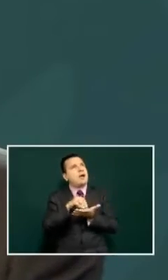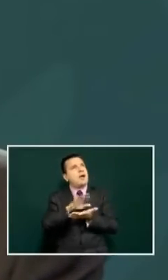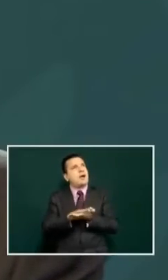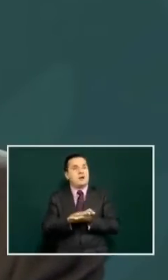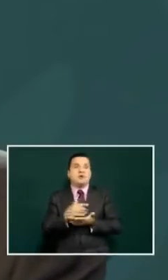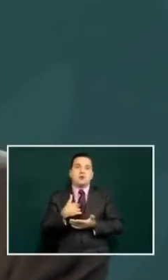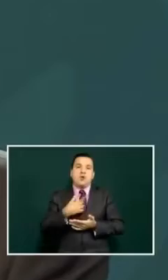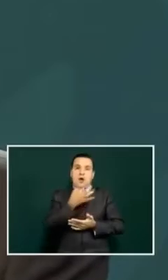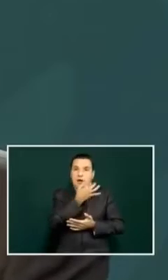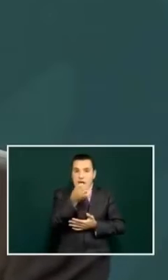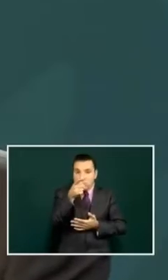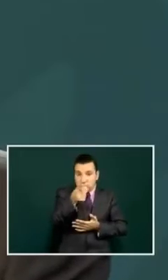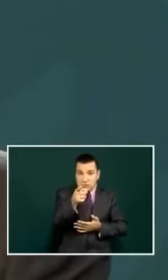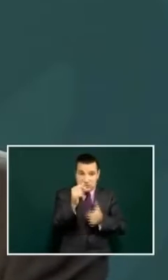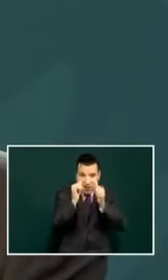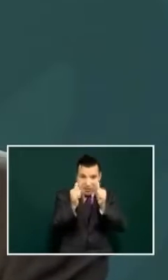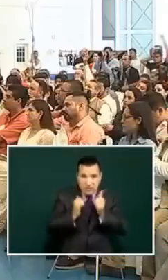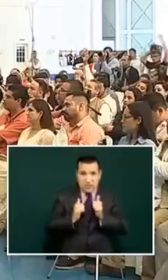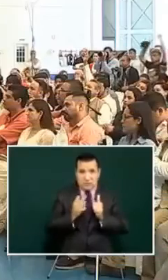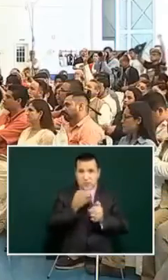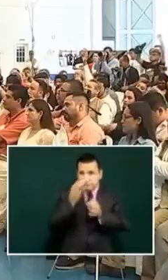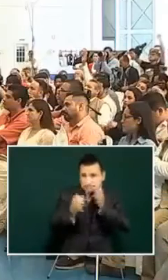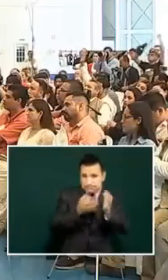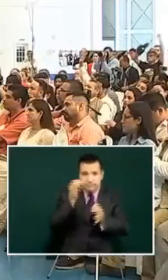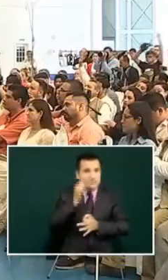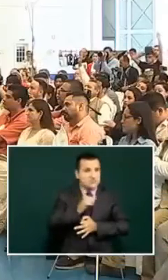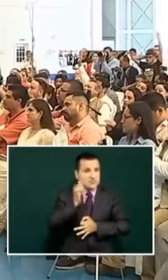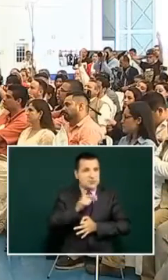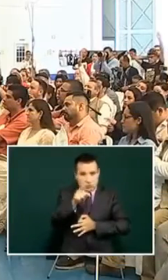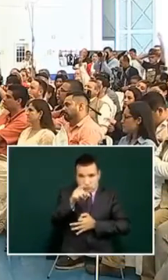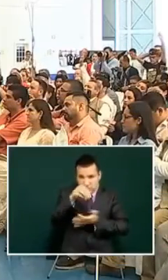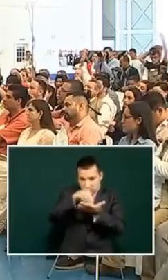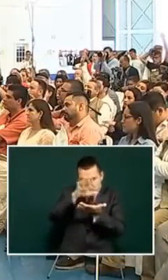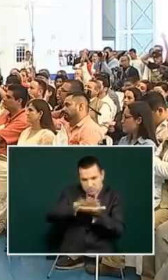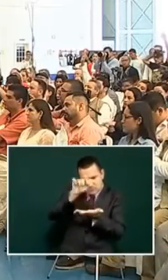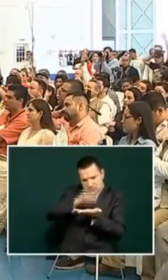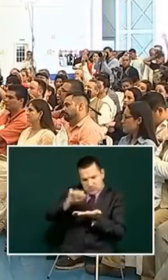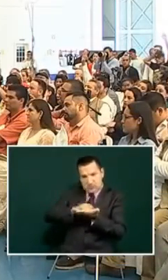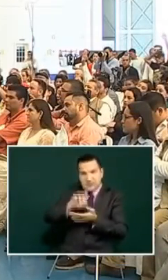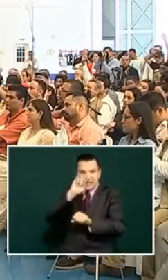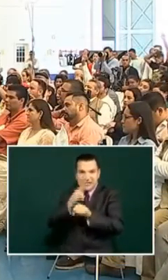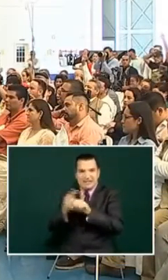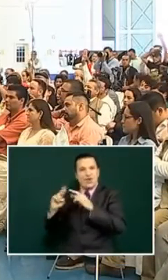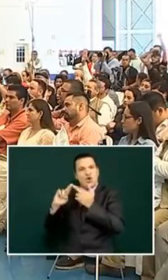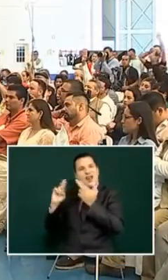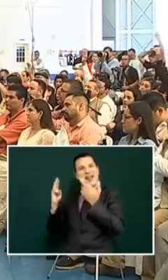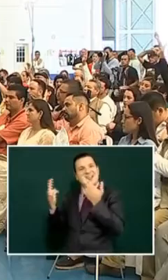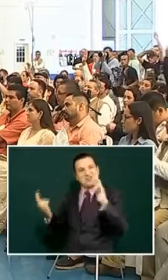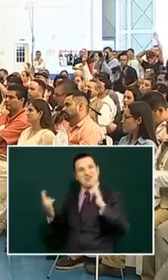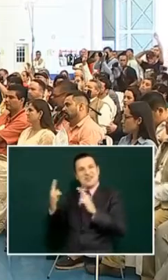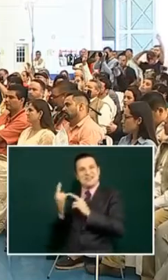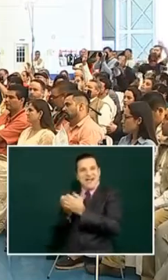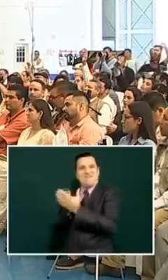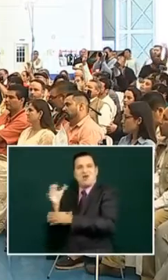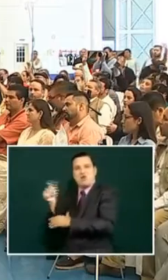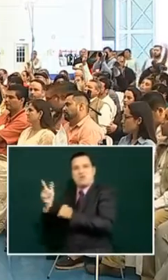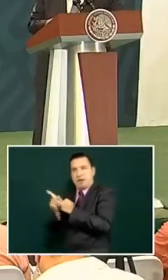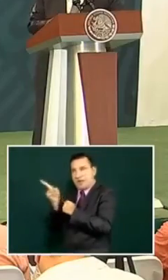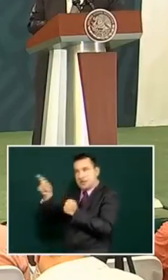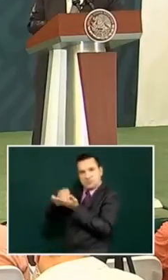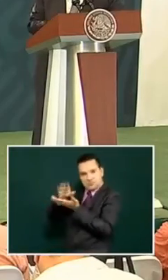that we don't have to remind them like this case you need to take note the secretary of foreign relations